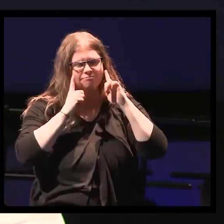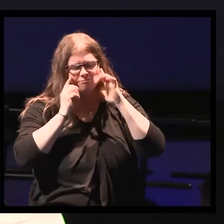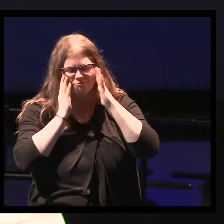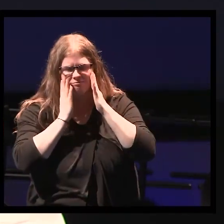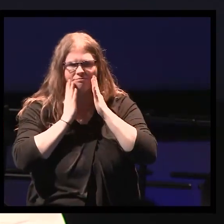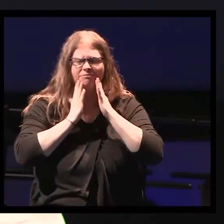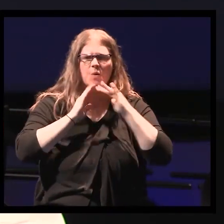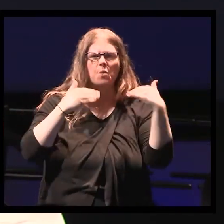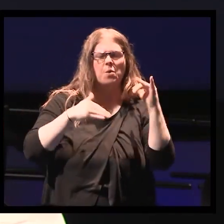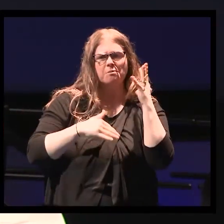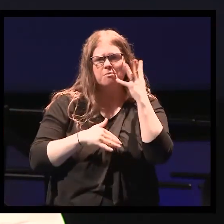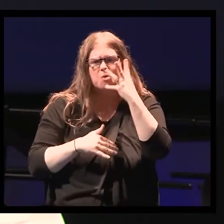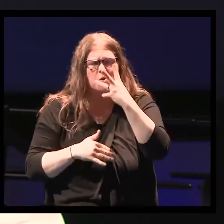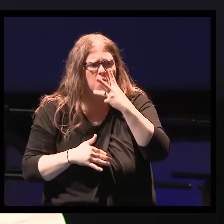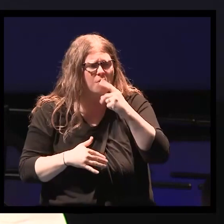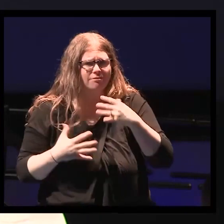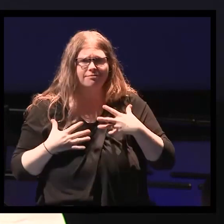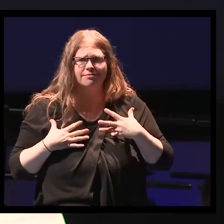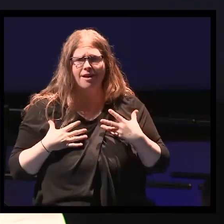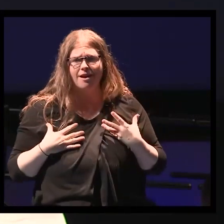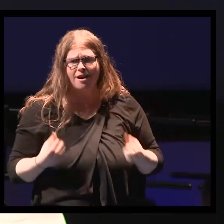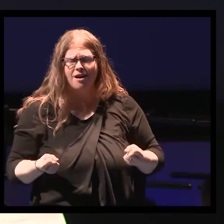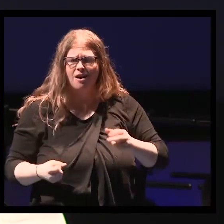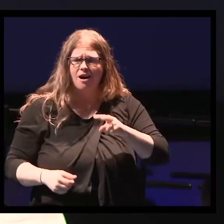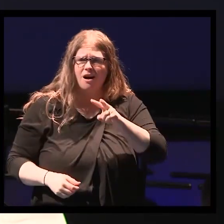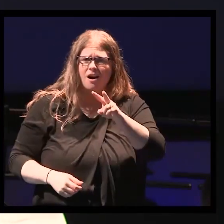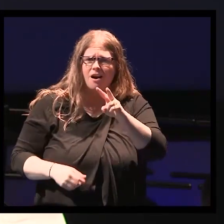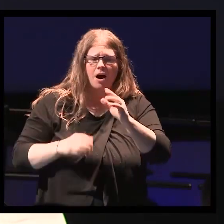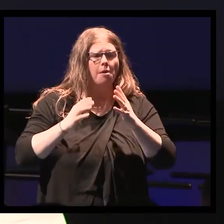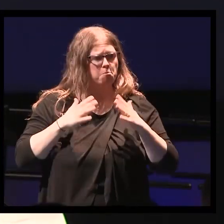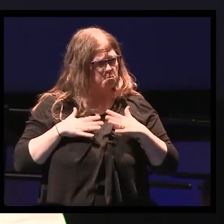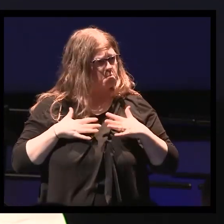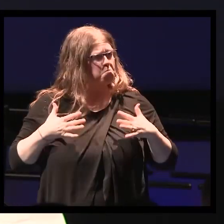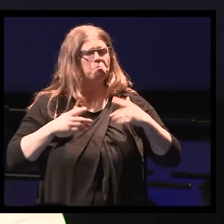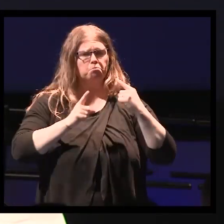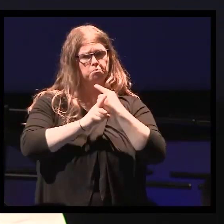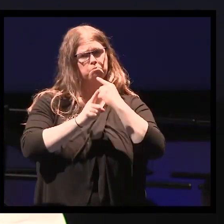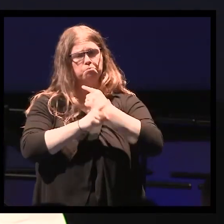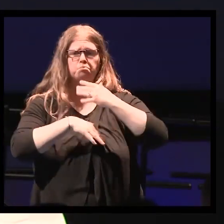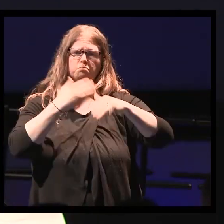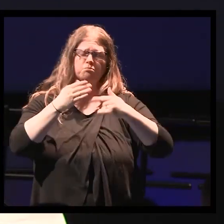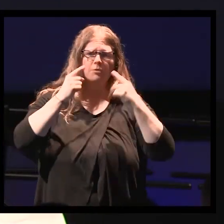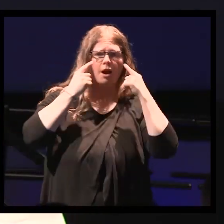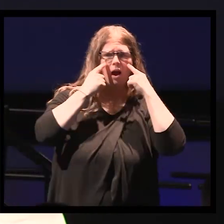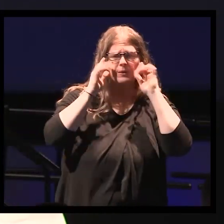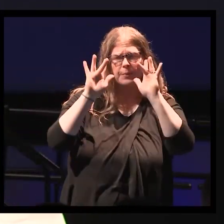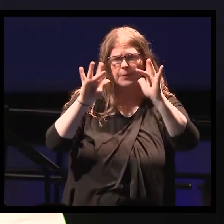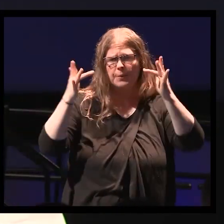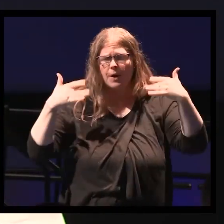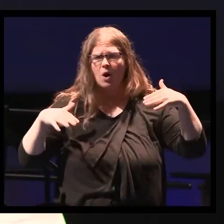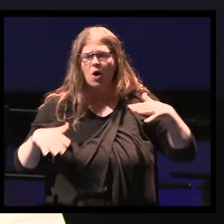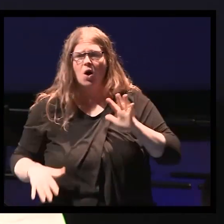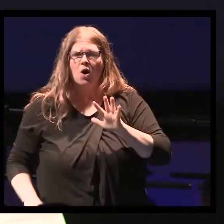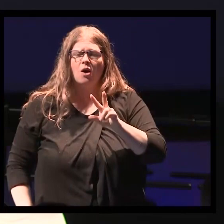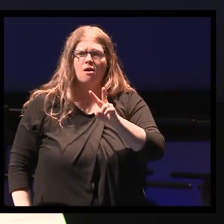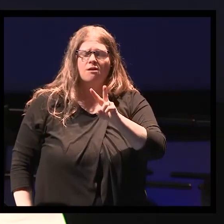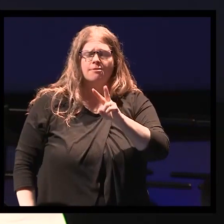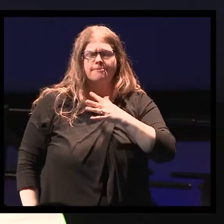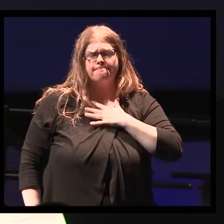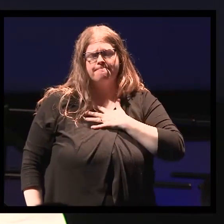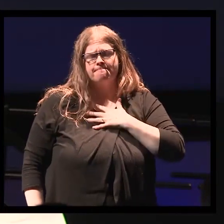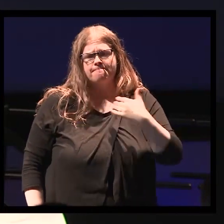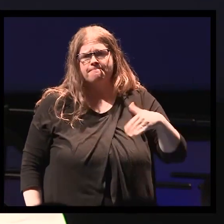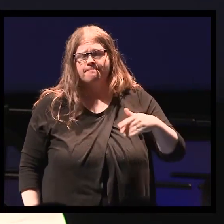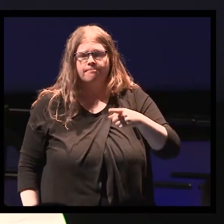transformed completely. She looked healthy. She gained some weight and her eyes were alive and full of life. She also